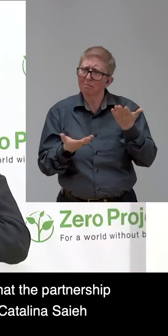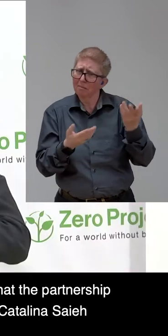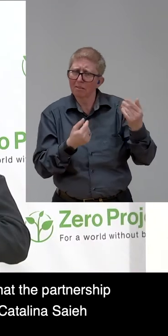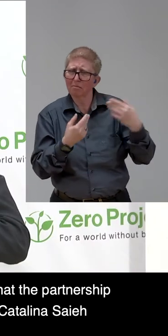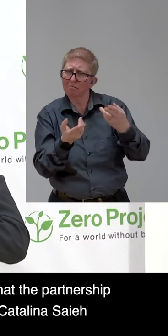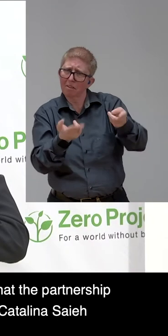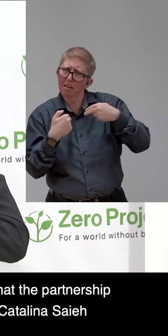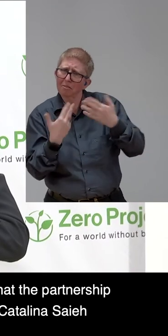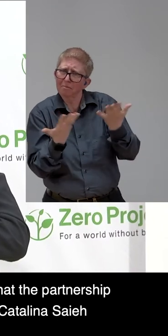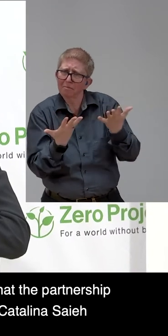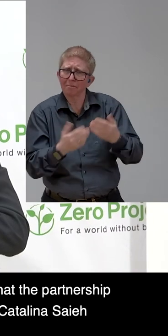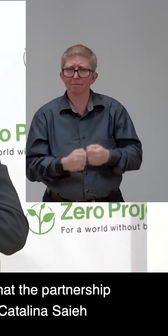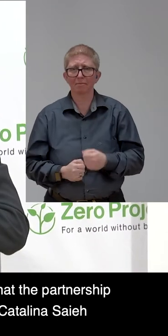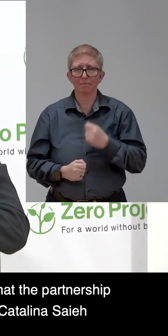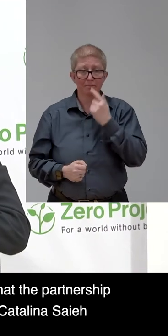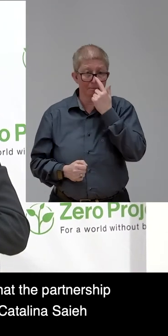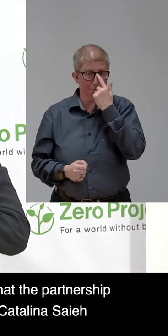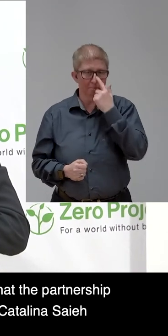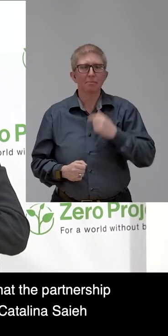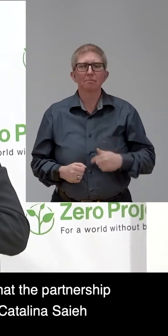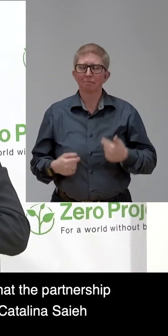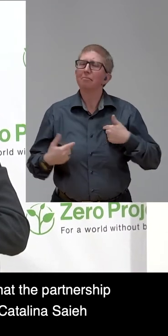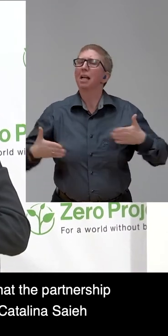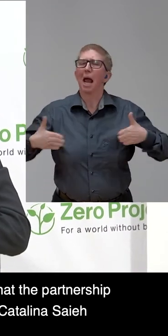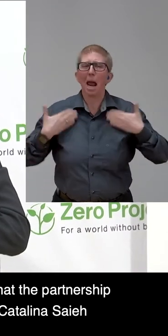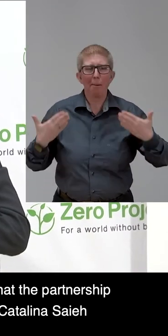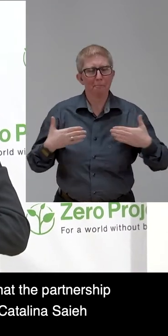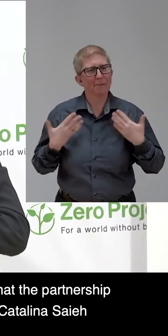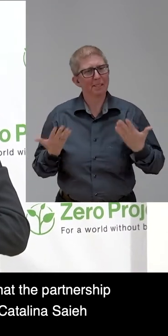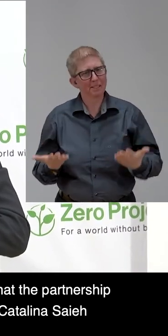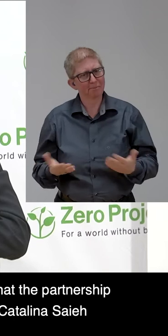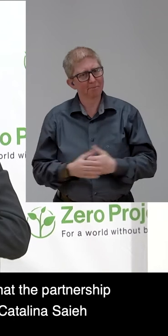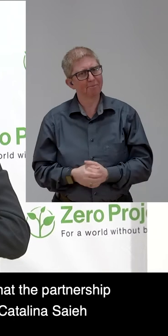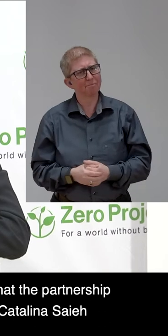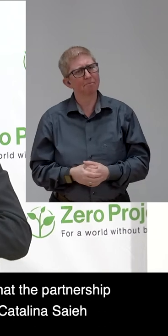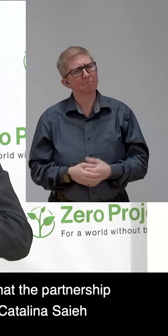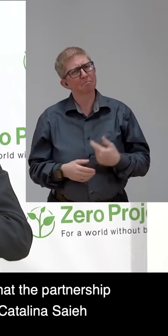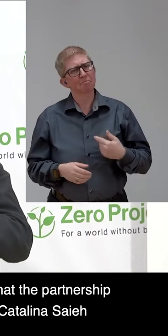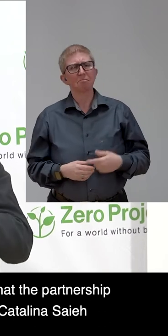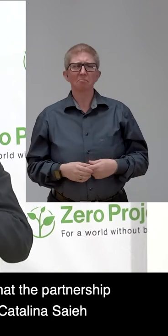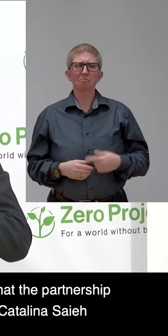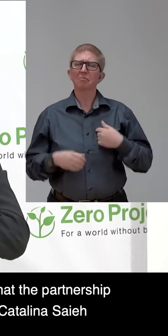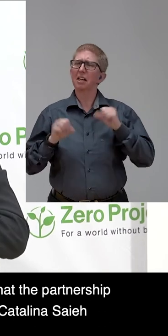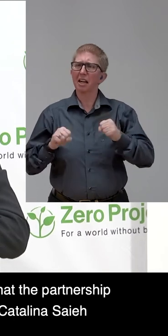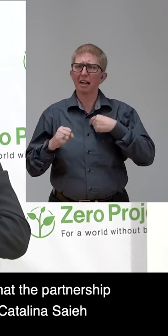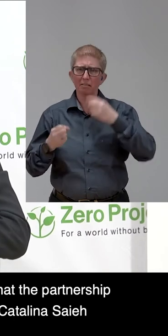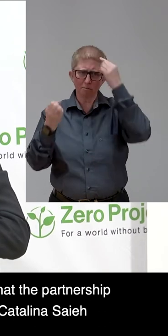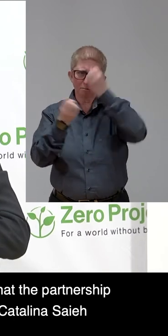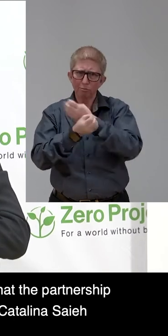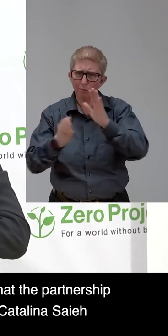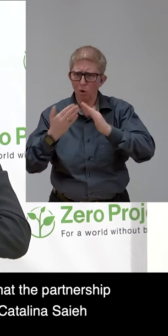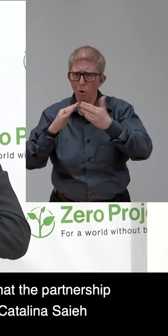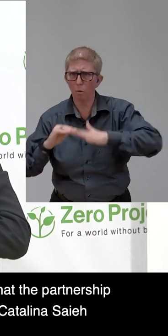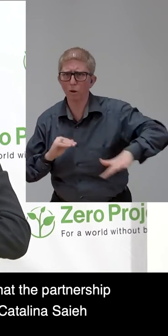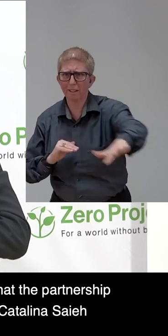I'm so happy to announce and to inform the community that